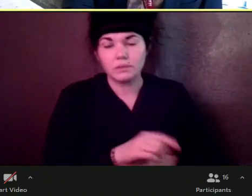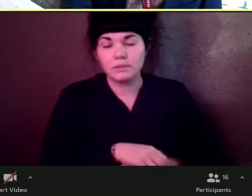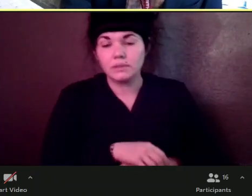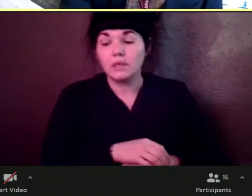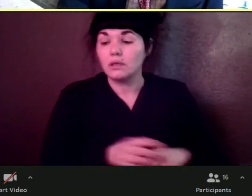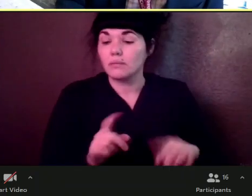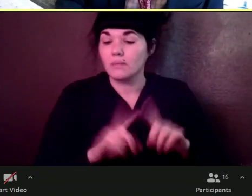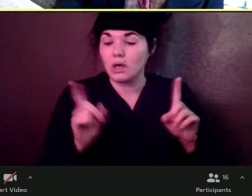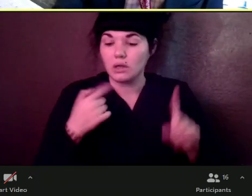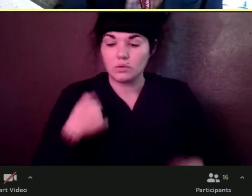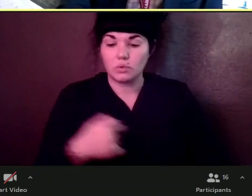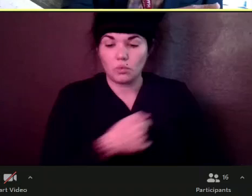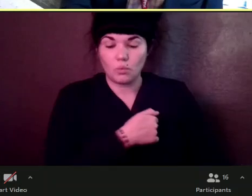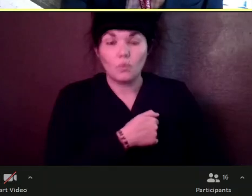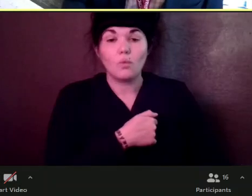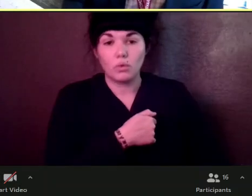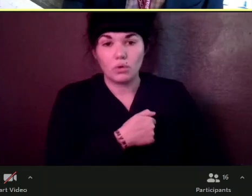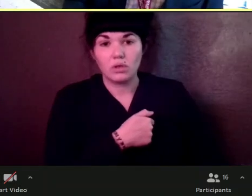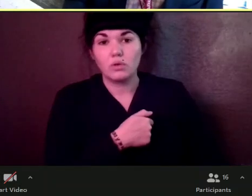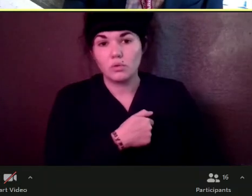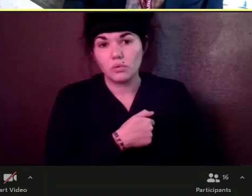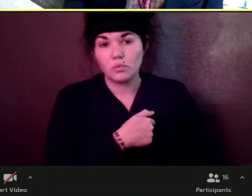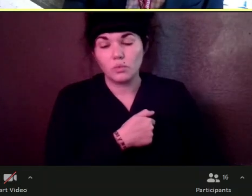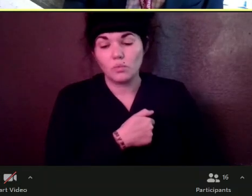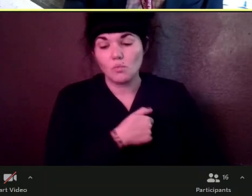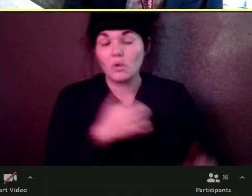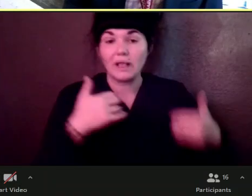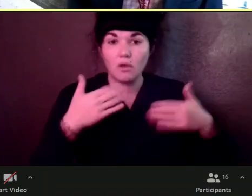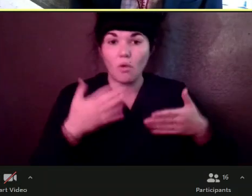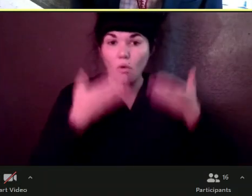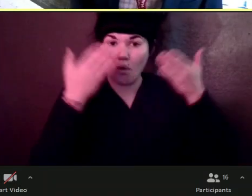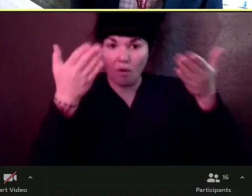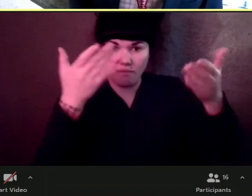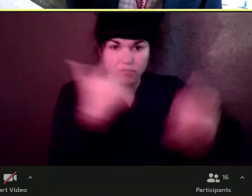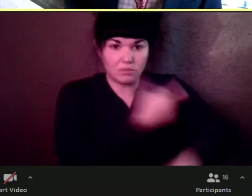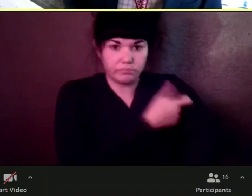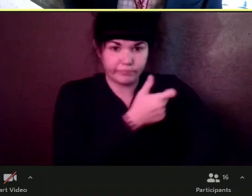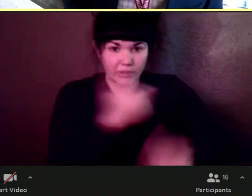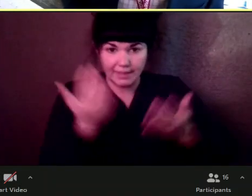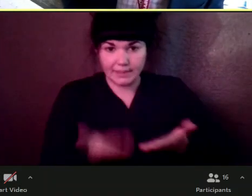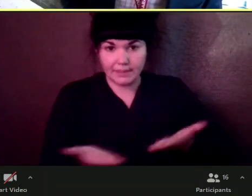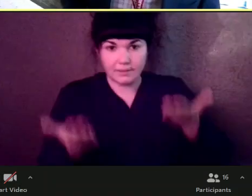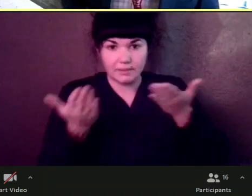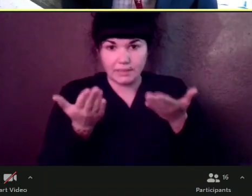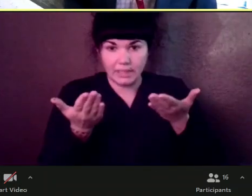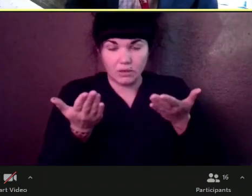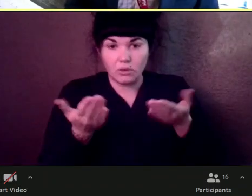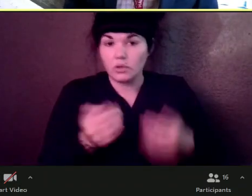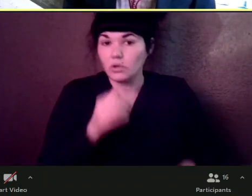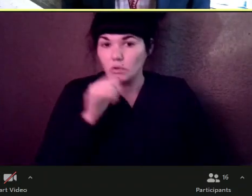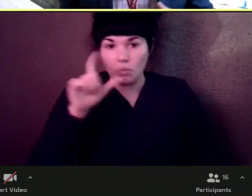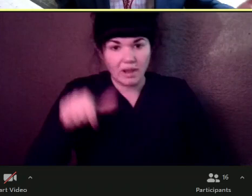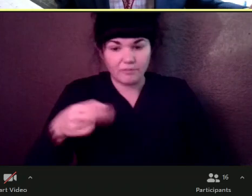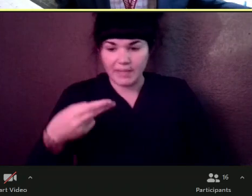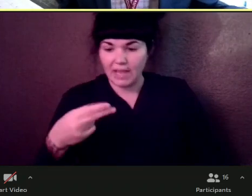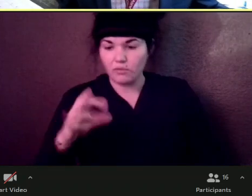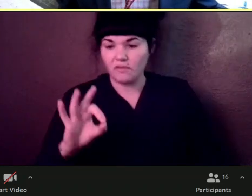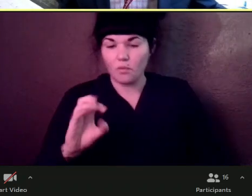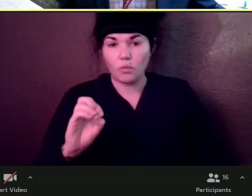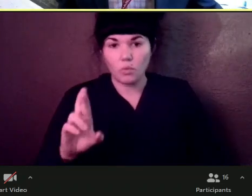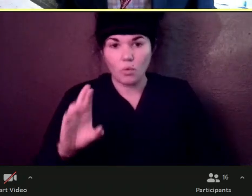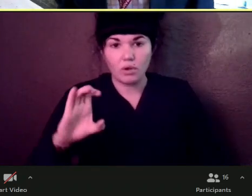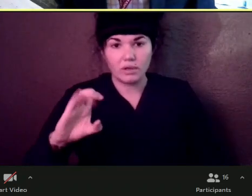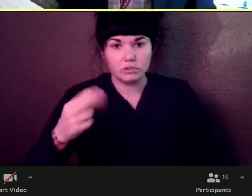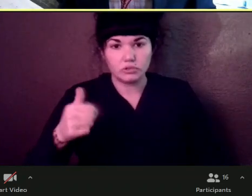it's fine, but we're doing it without appointments. You do not have to be a Henry Ford or a Chas patient. Um, you don't necessarily even have to have had your first